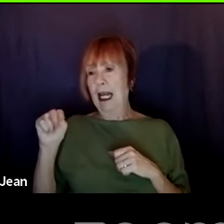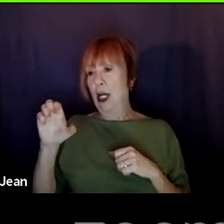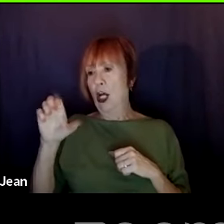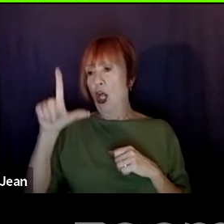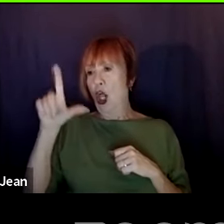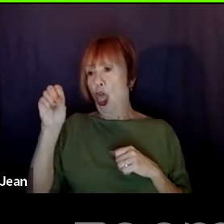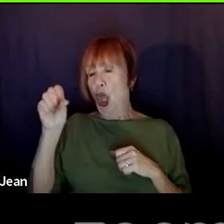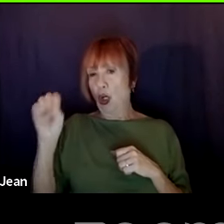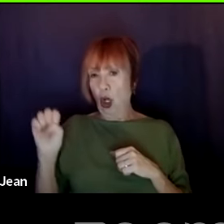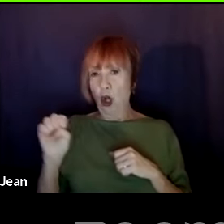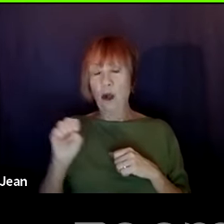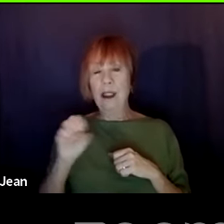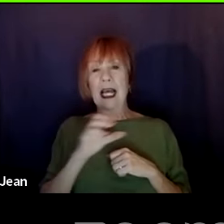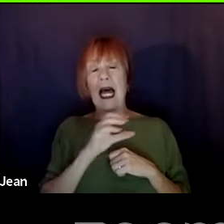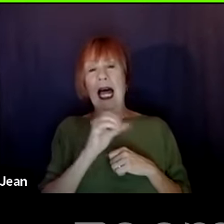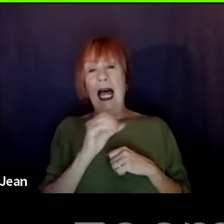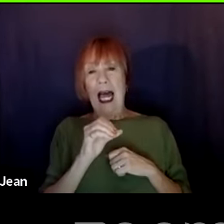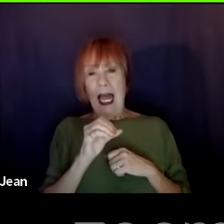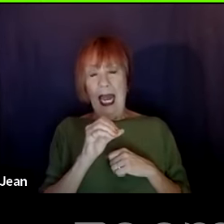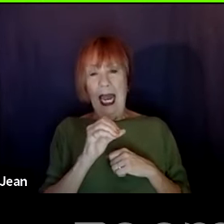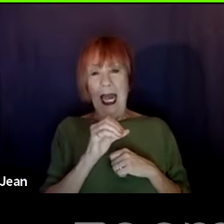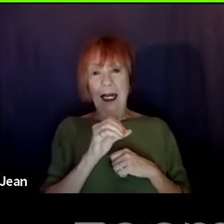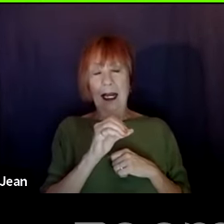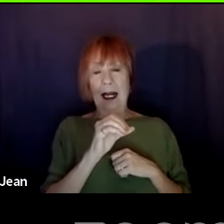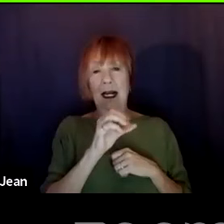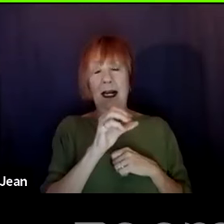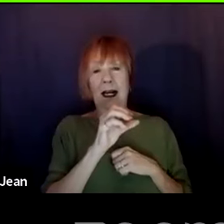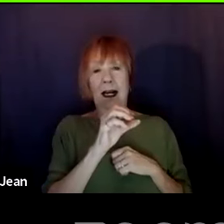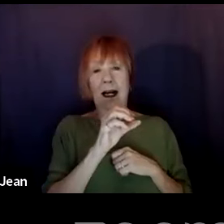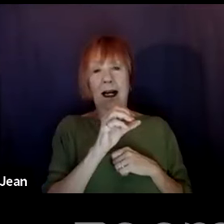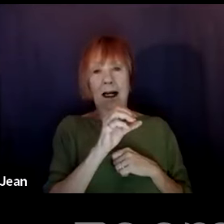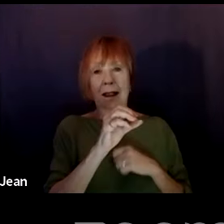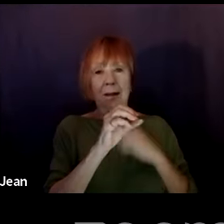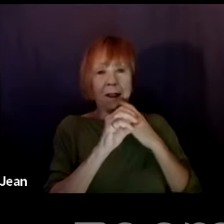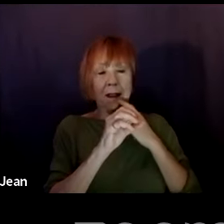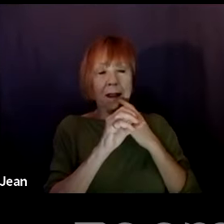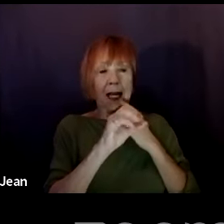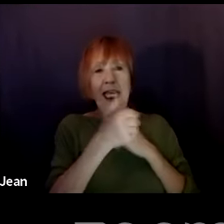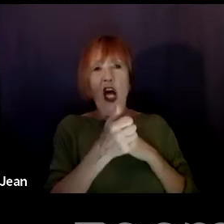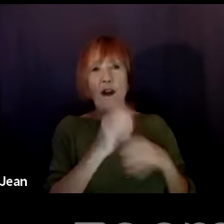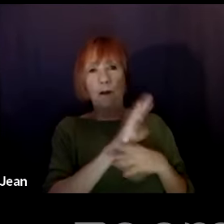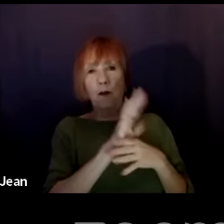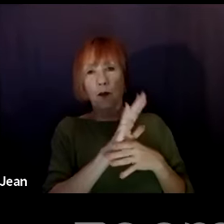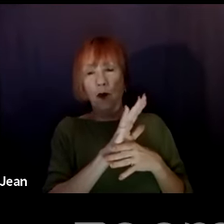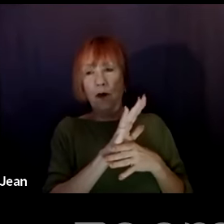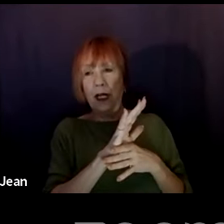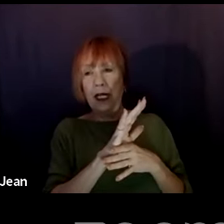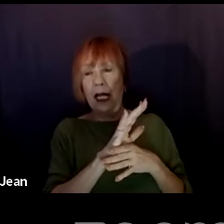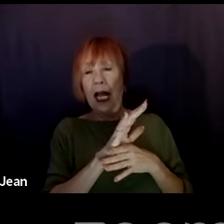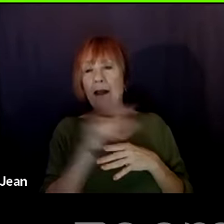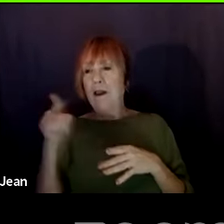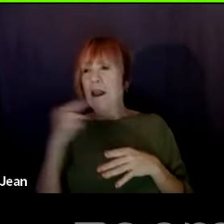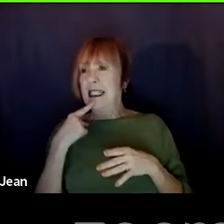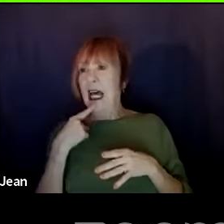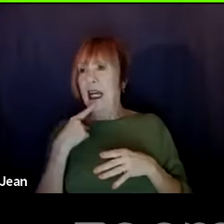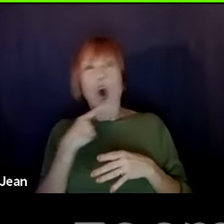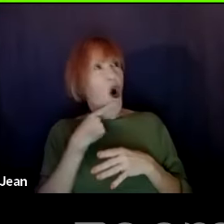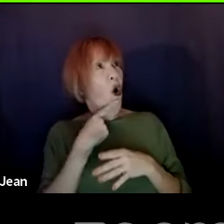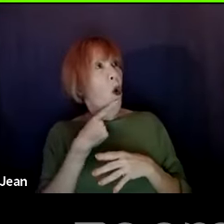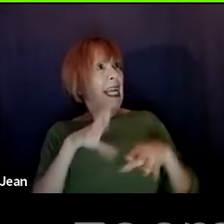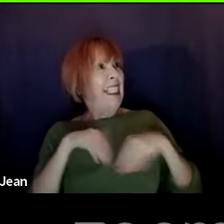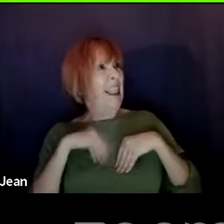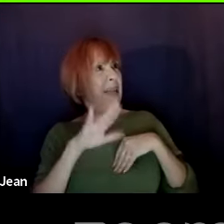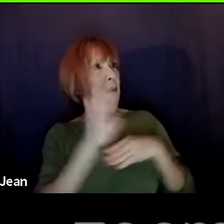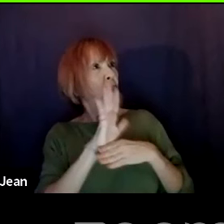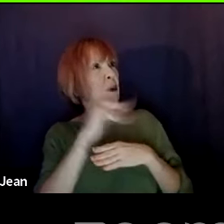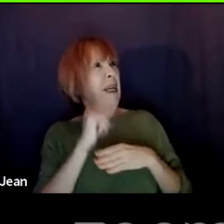onto the movie was a monologue that was in the first 10 pages for their character. It was not more than I would say half a page. Um, but